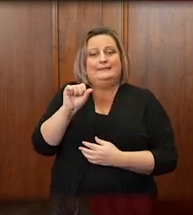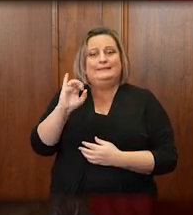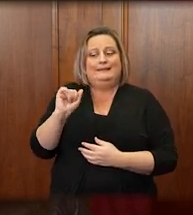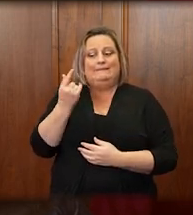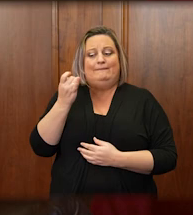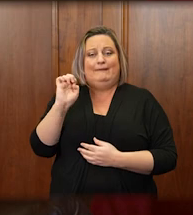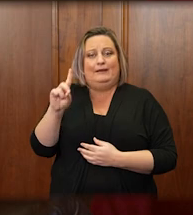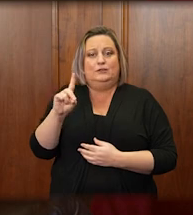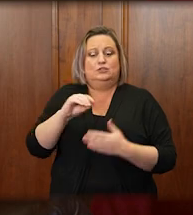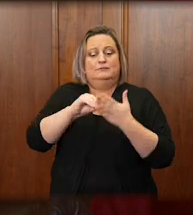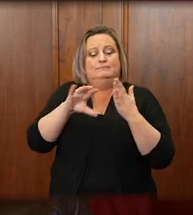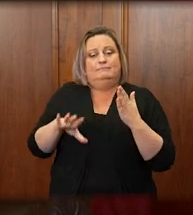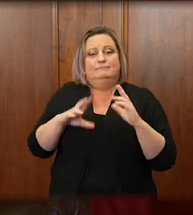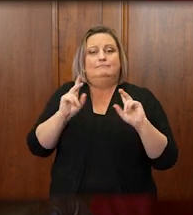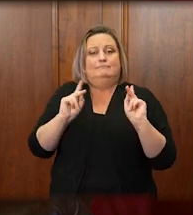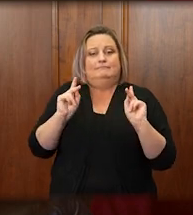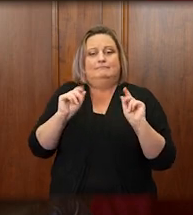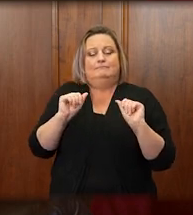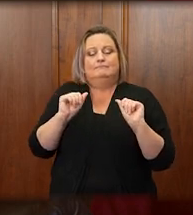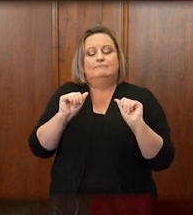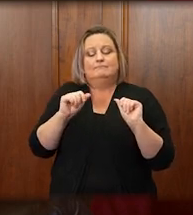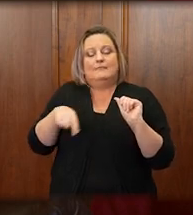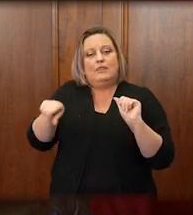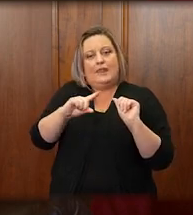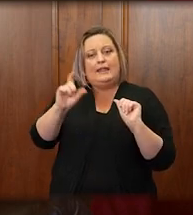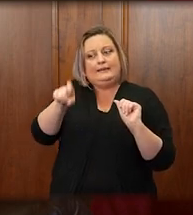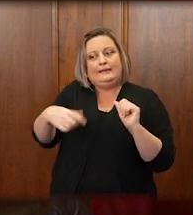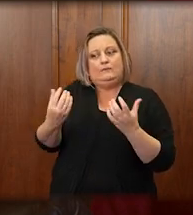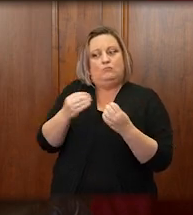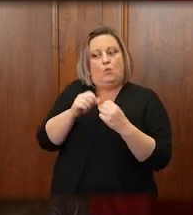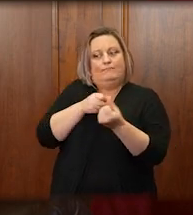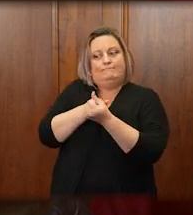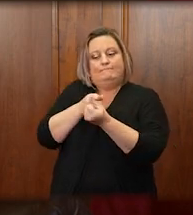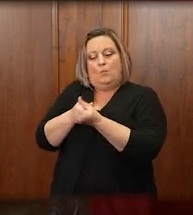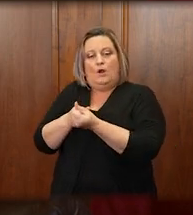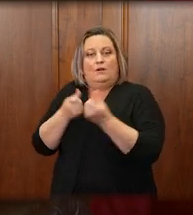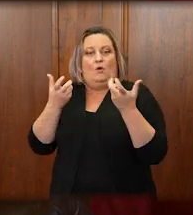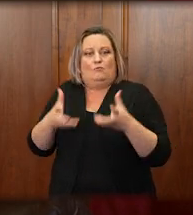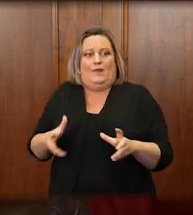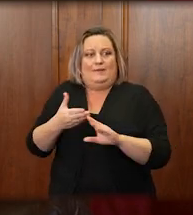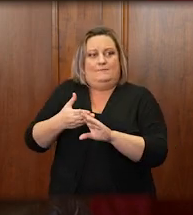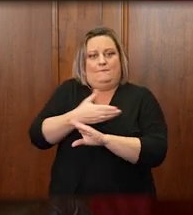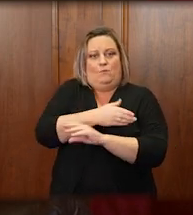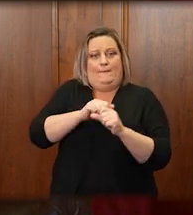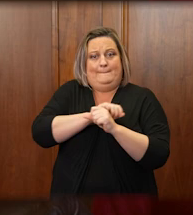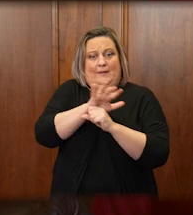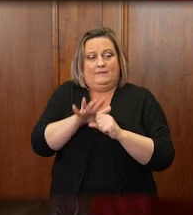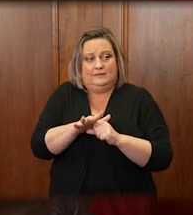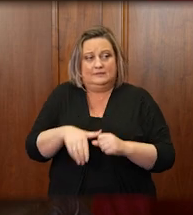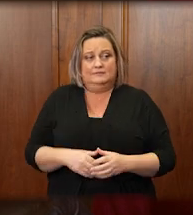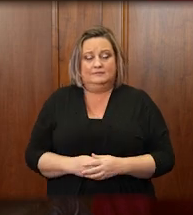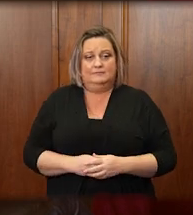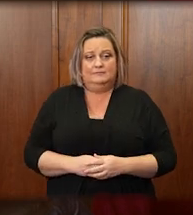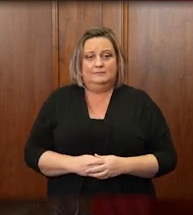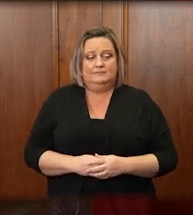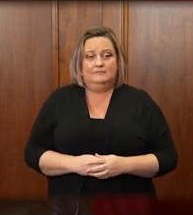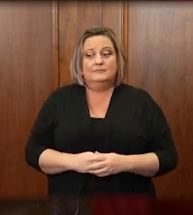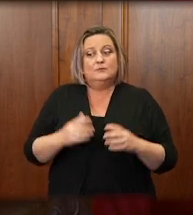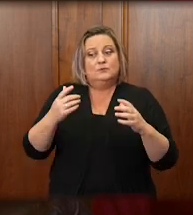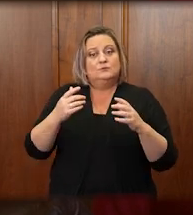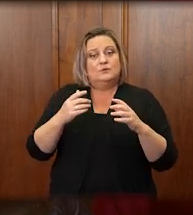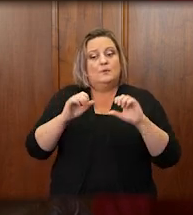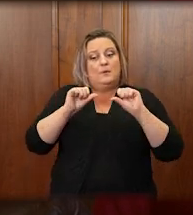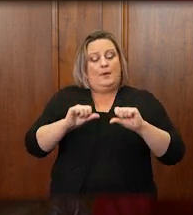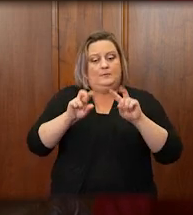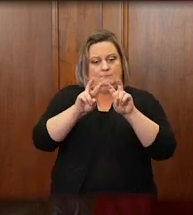and so the collaborators involved in this project contracted with Data Corp, a Wyoming